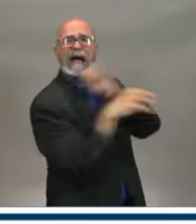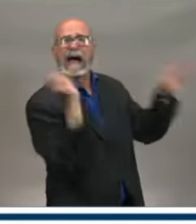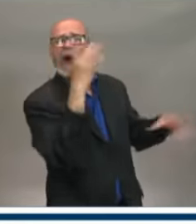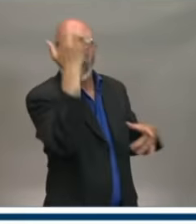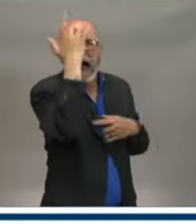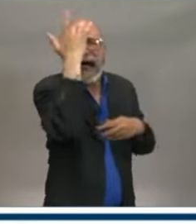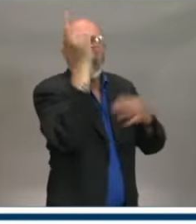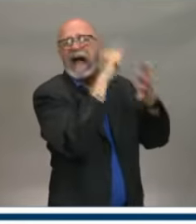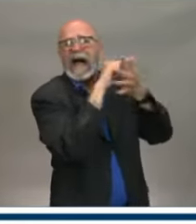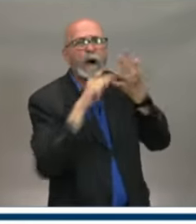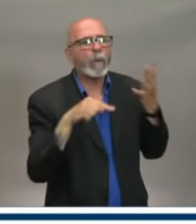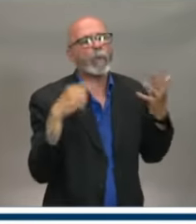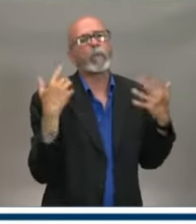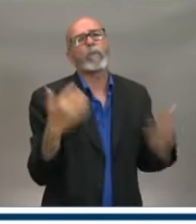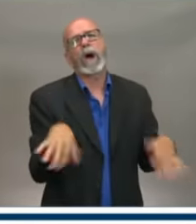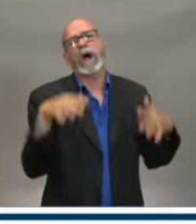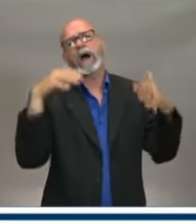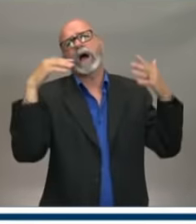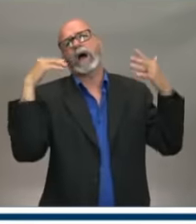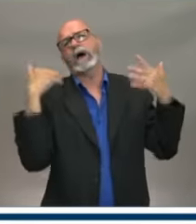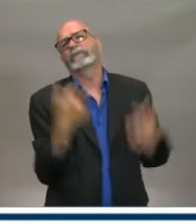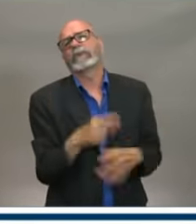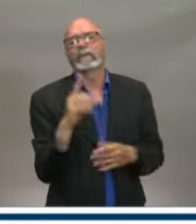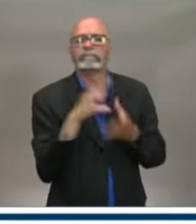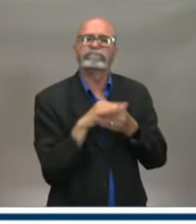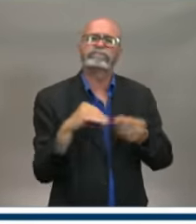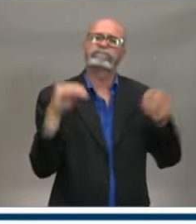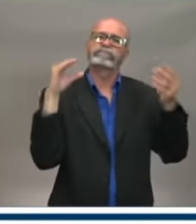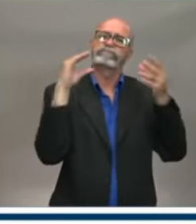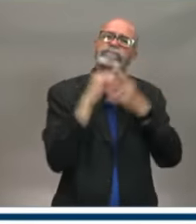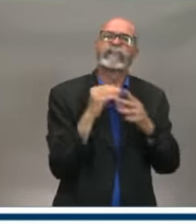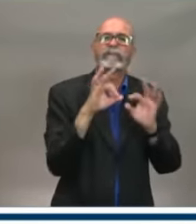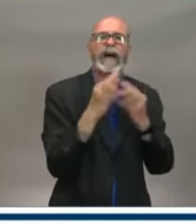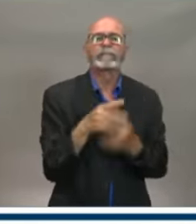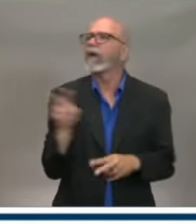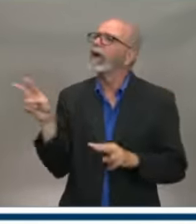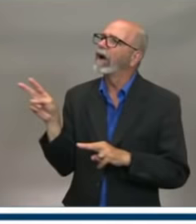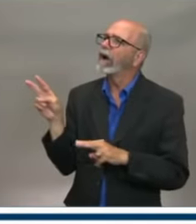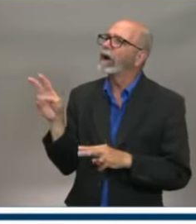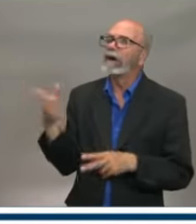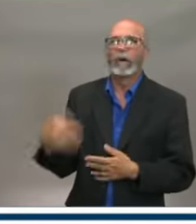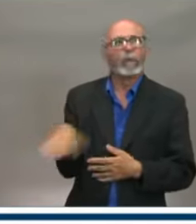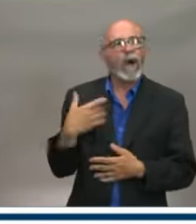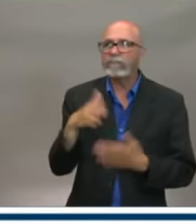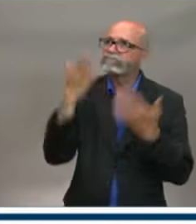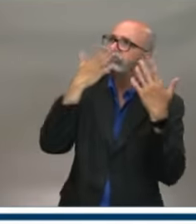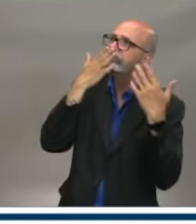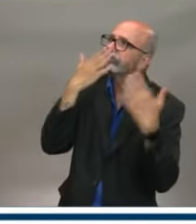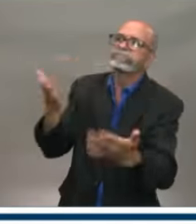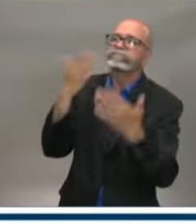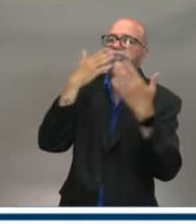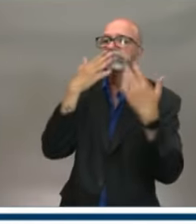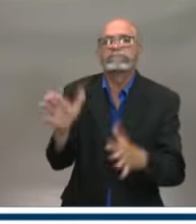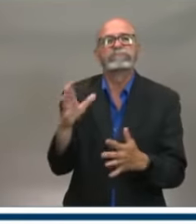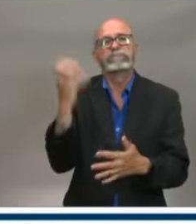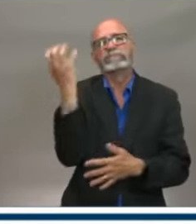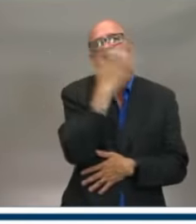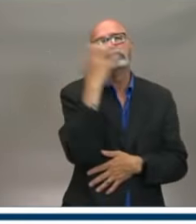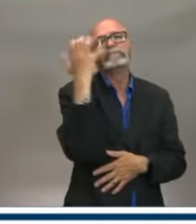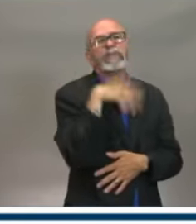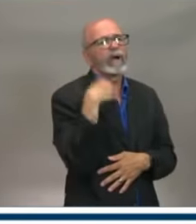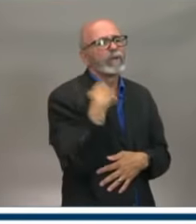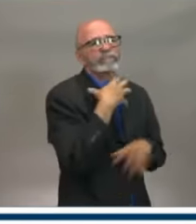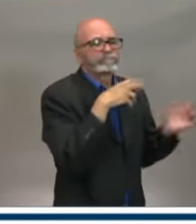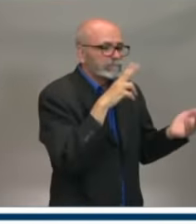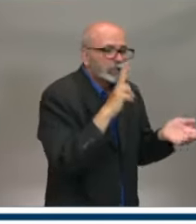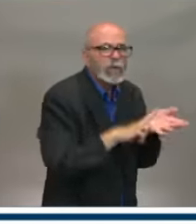that they spoke about and how they very much appreciated the care their loved one had received at Northwood. And I want to tell them how much